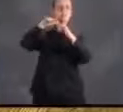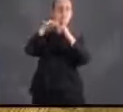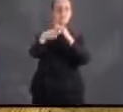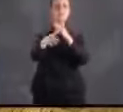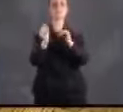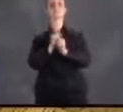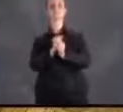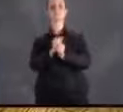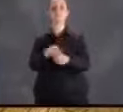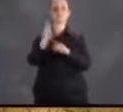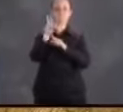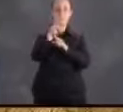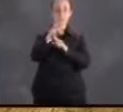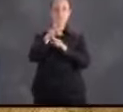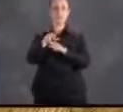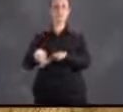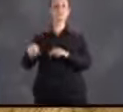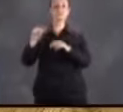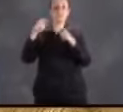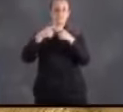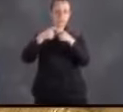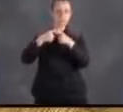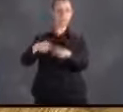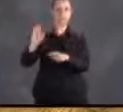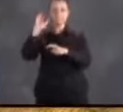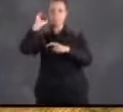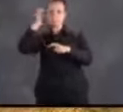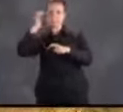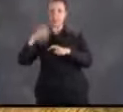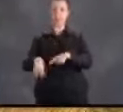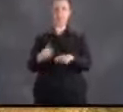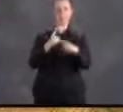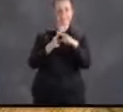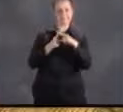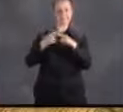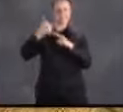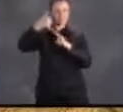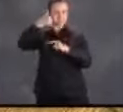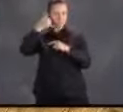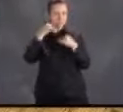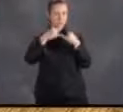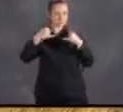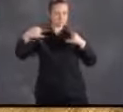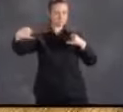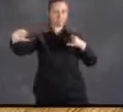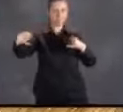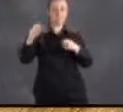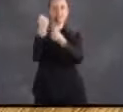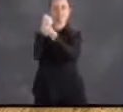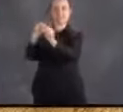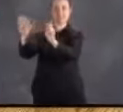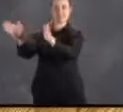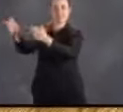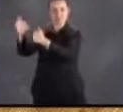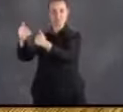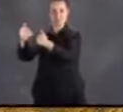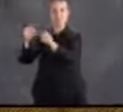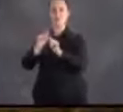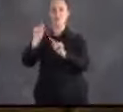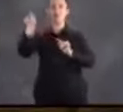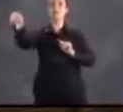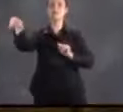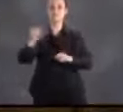lanterns, flashlights, batteries, portable radio, and a regular phone with a cord long enough to reach a safe room.